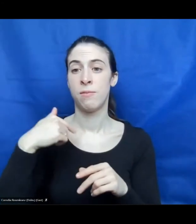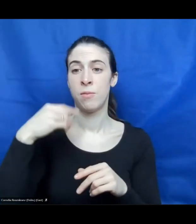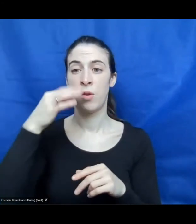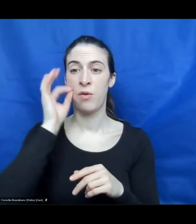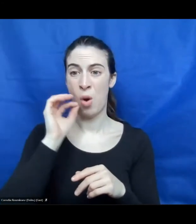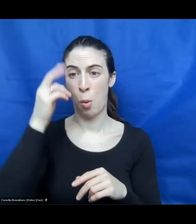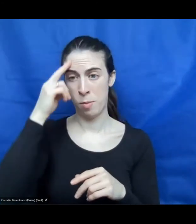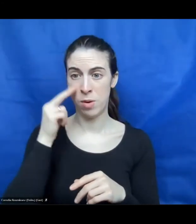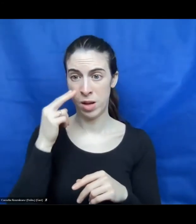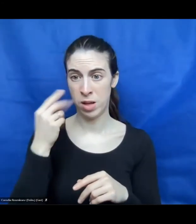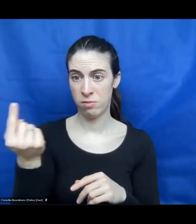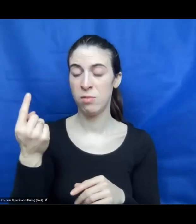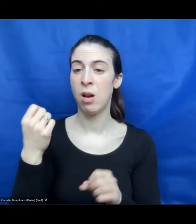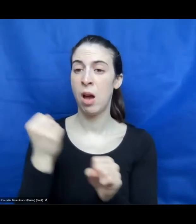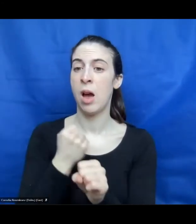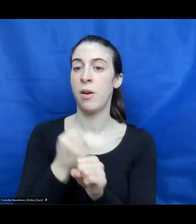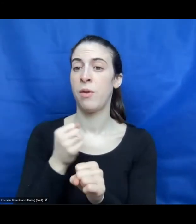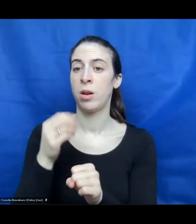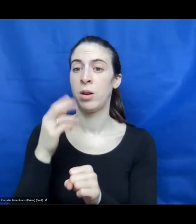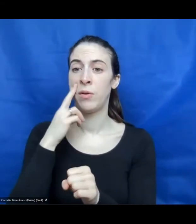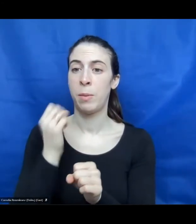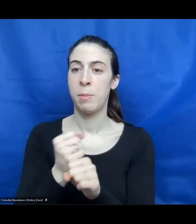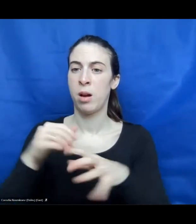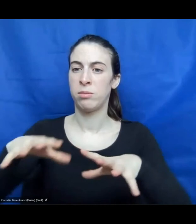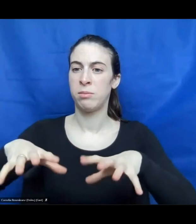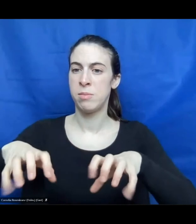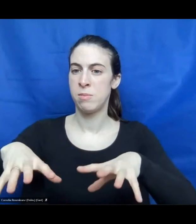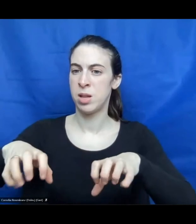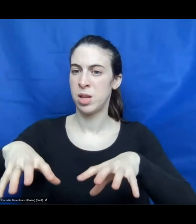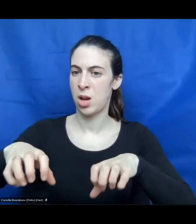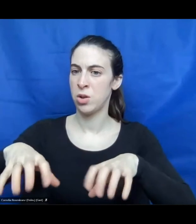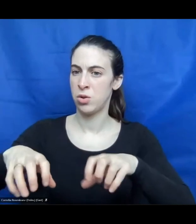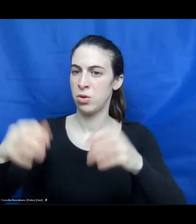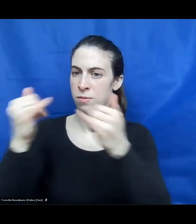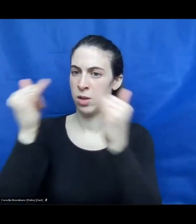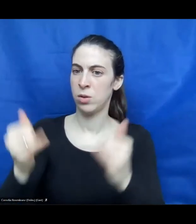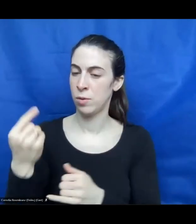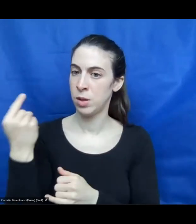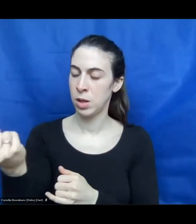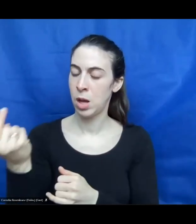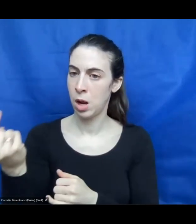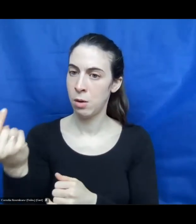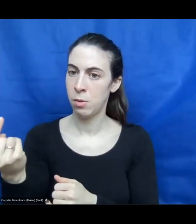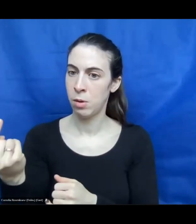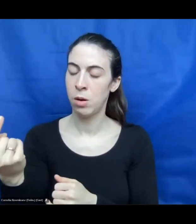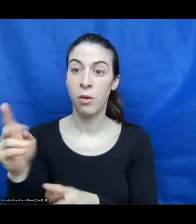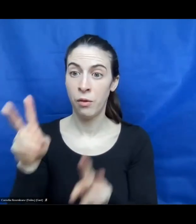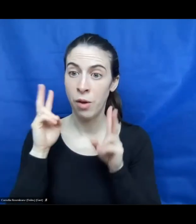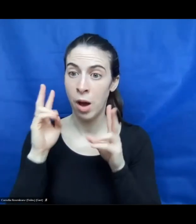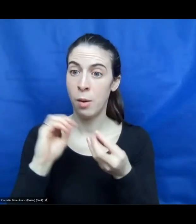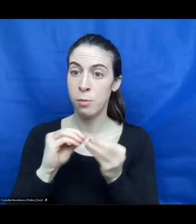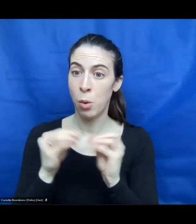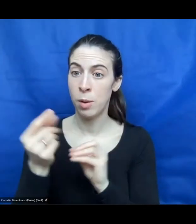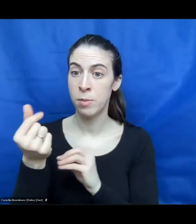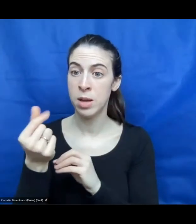business in Massage Institute, she has really big problems to get money